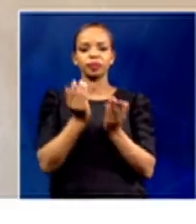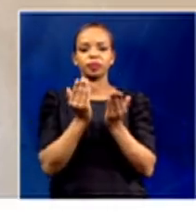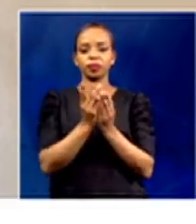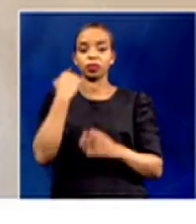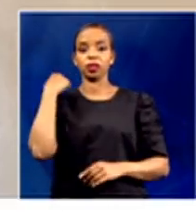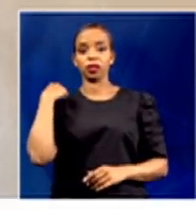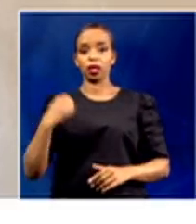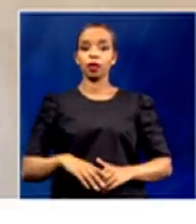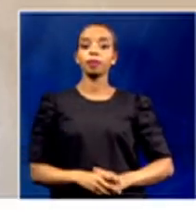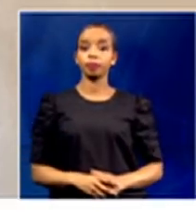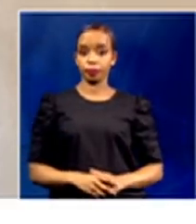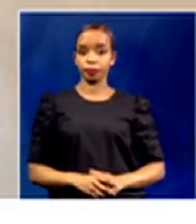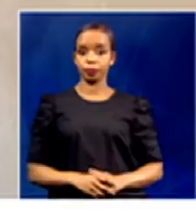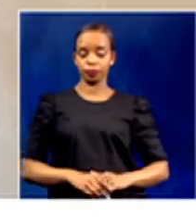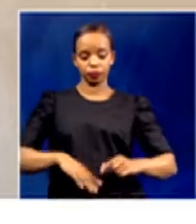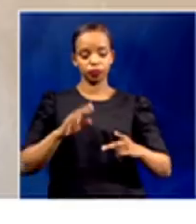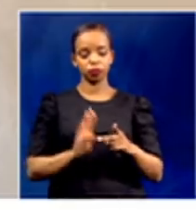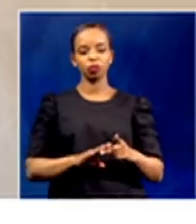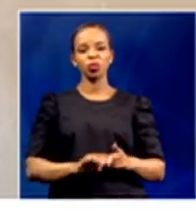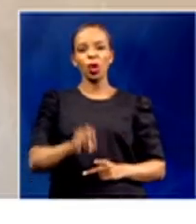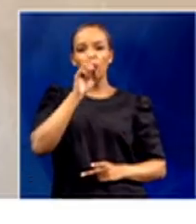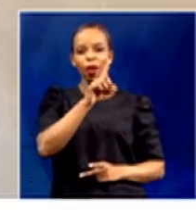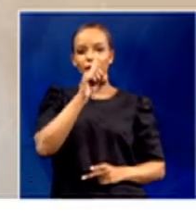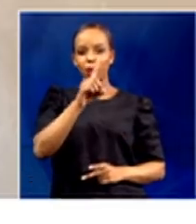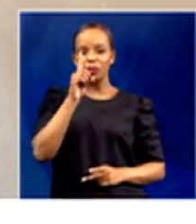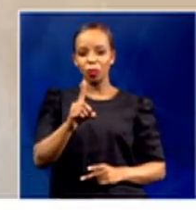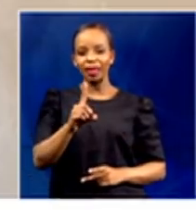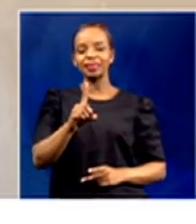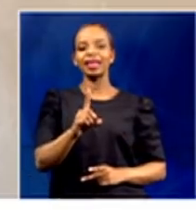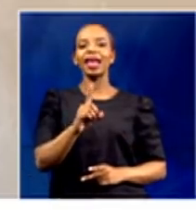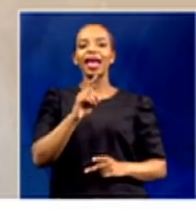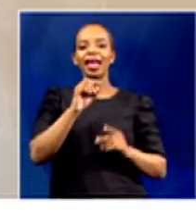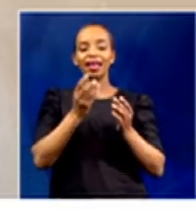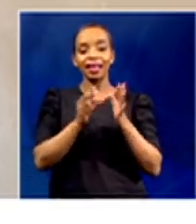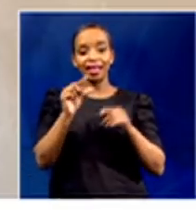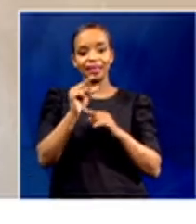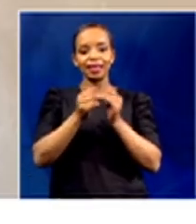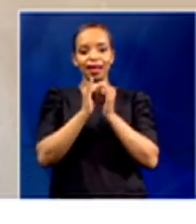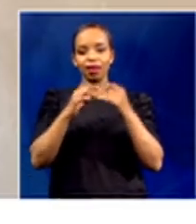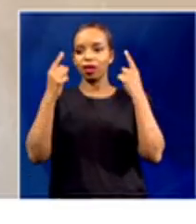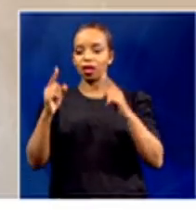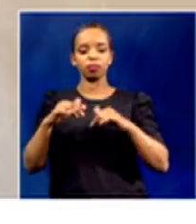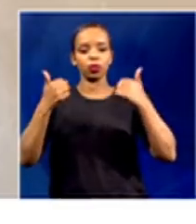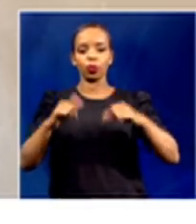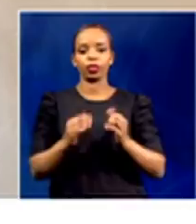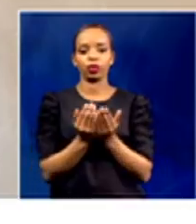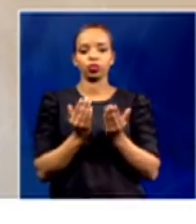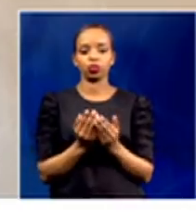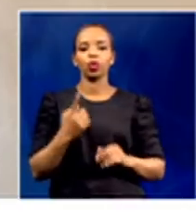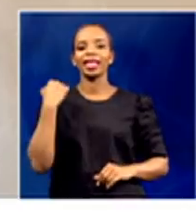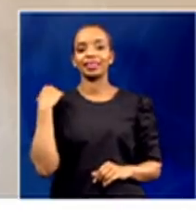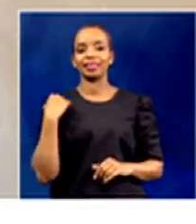fact that you have more than 111, grade 11, learners from the Eastern Cape who did not return to school yesterday.